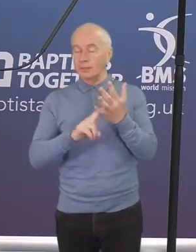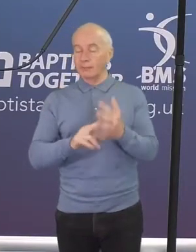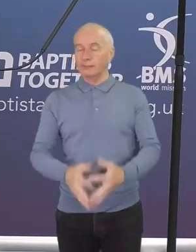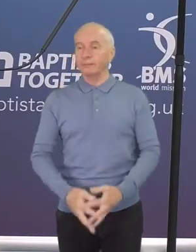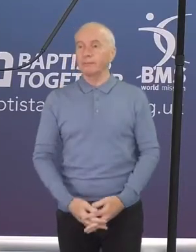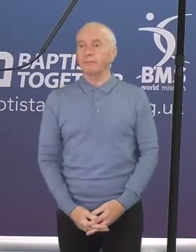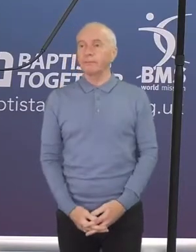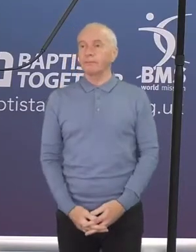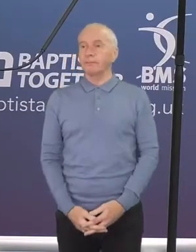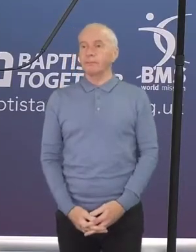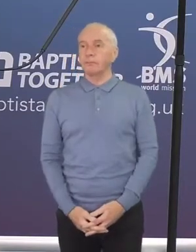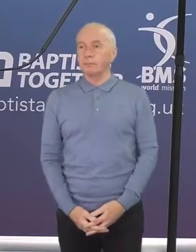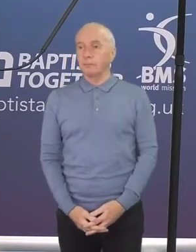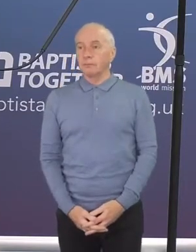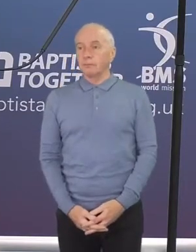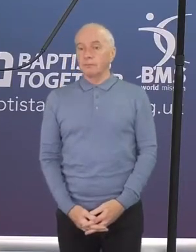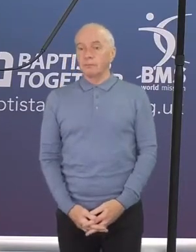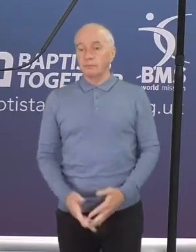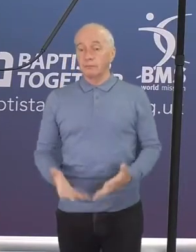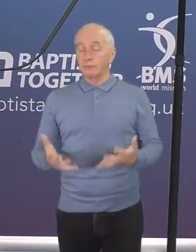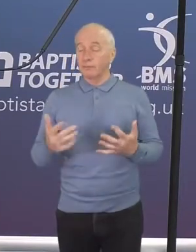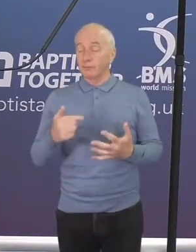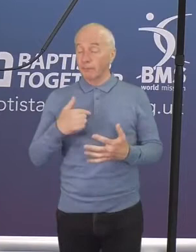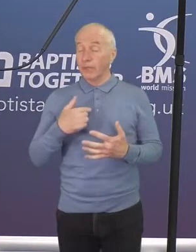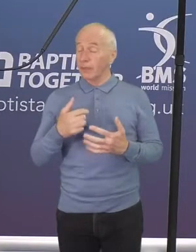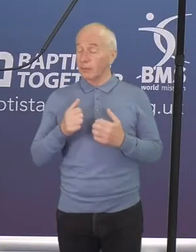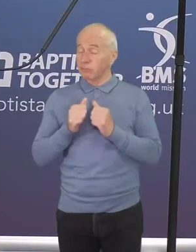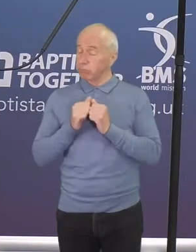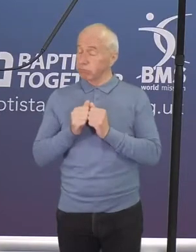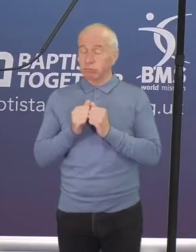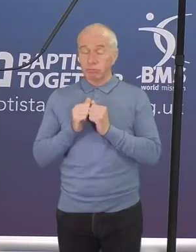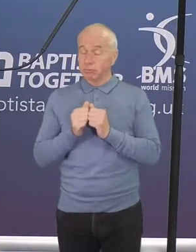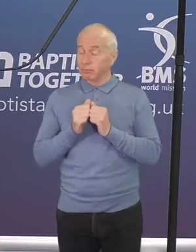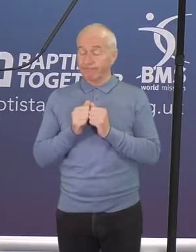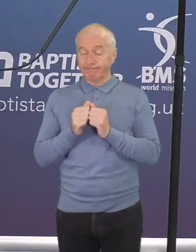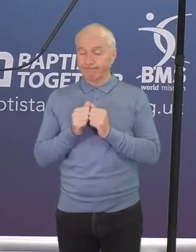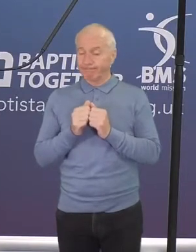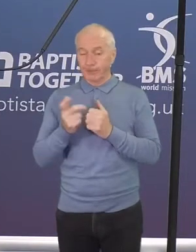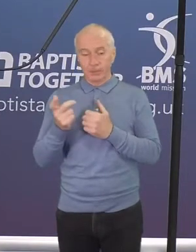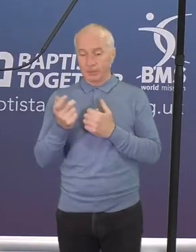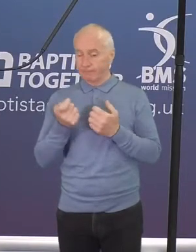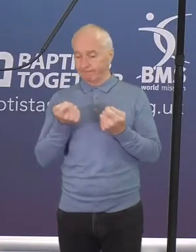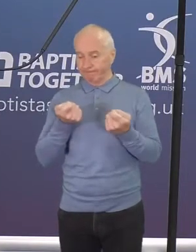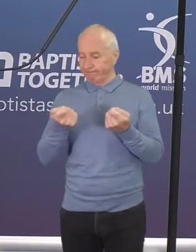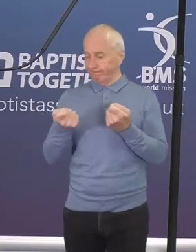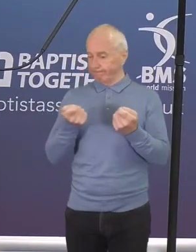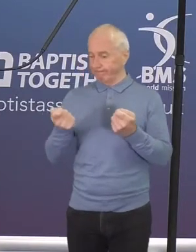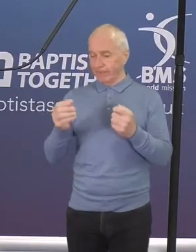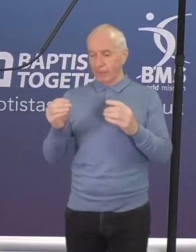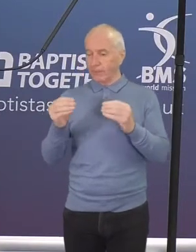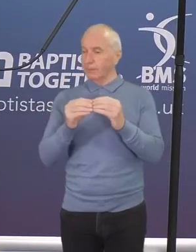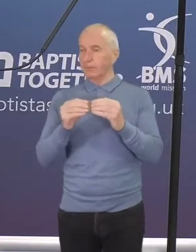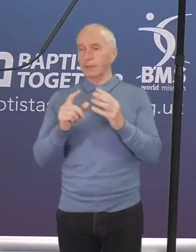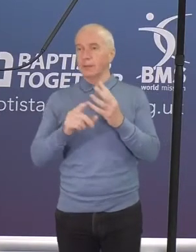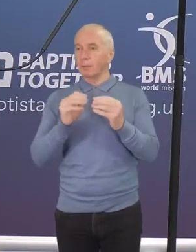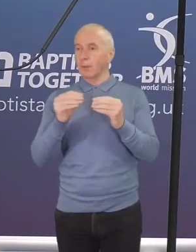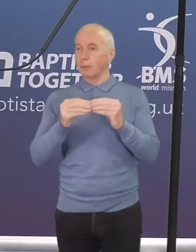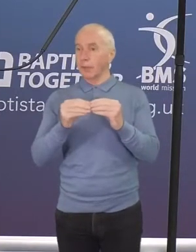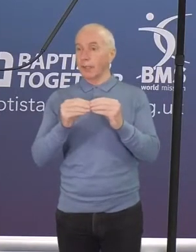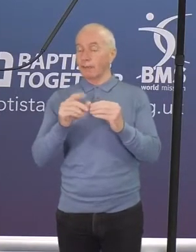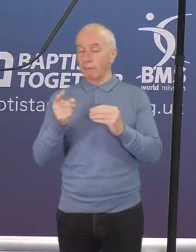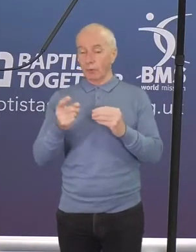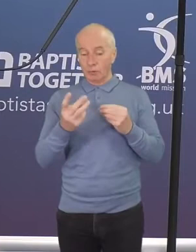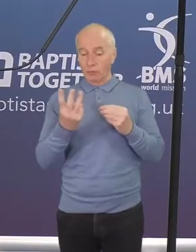it's been a real privilege to serve as the moderator of Bugbee over the last three years.